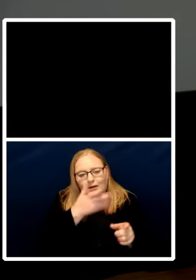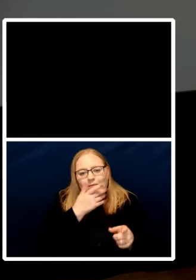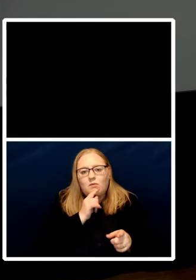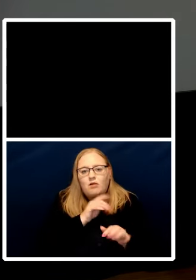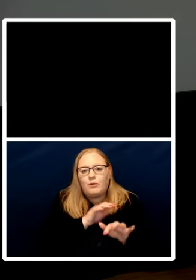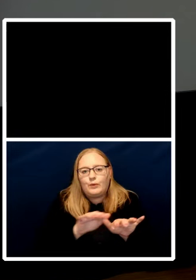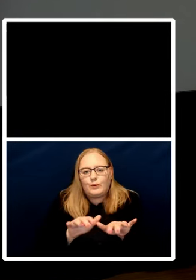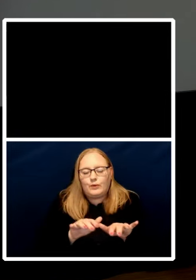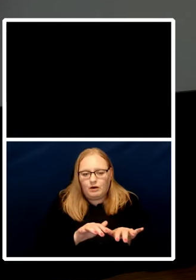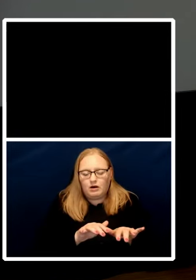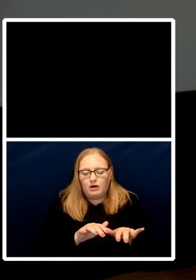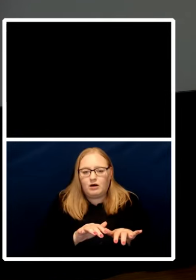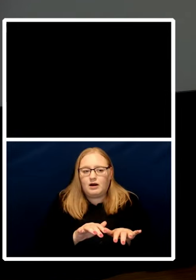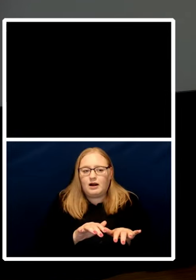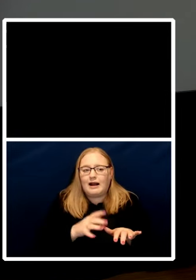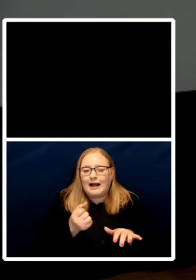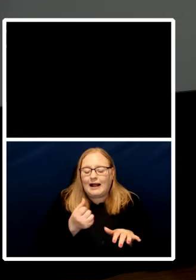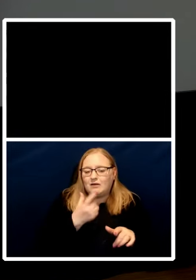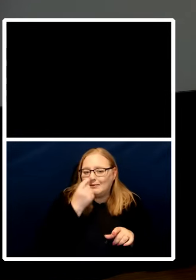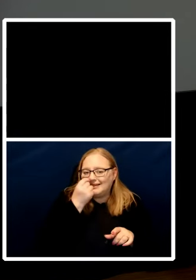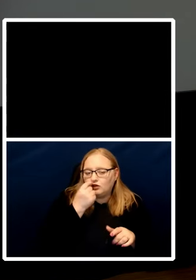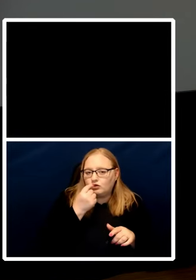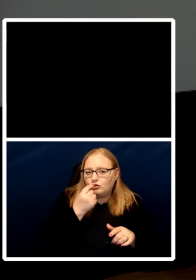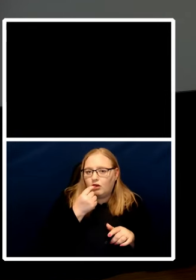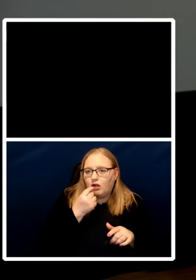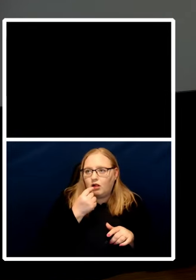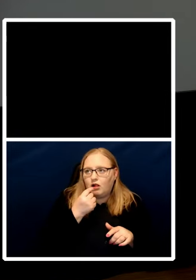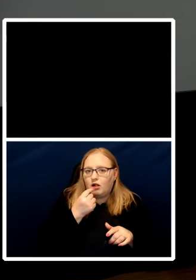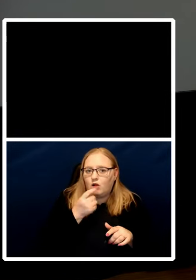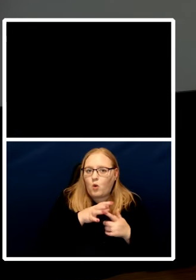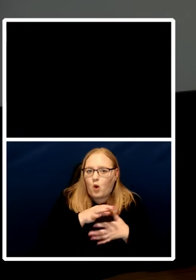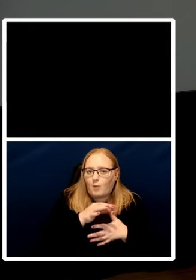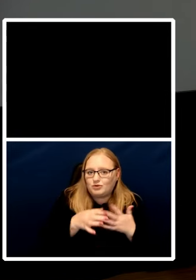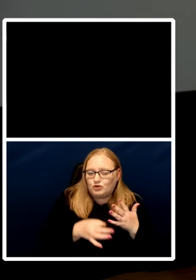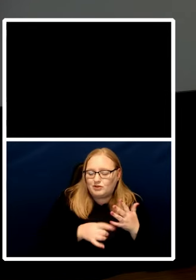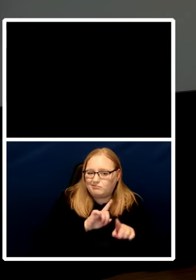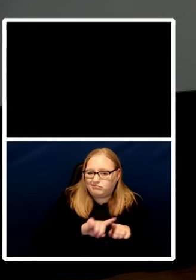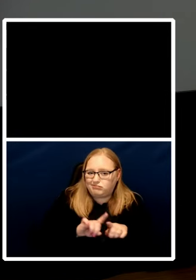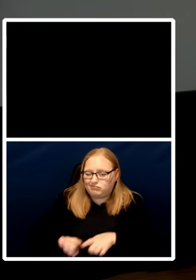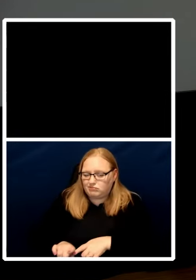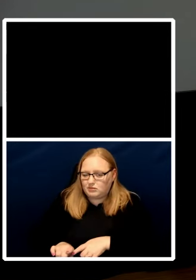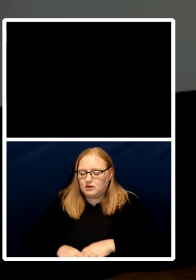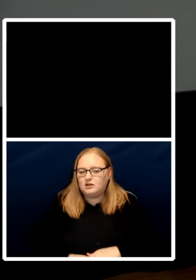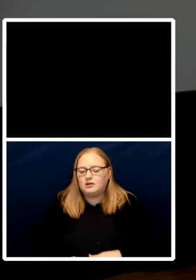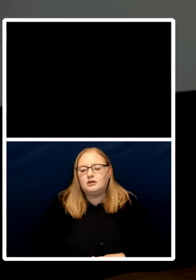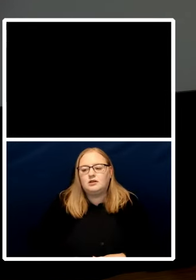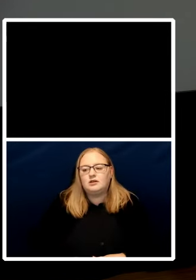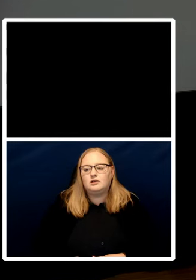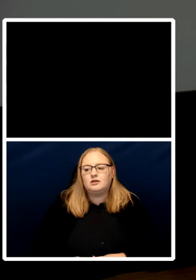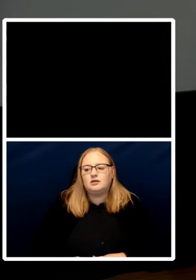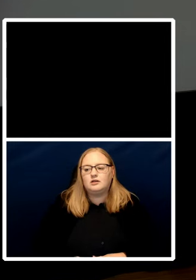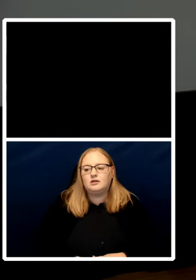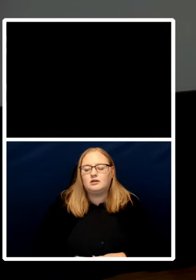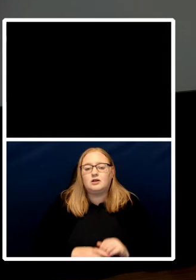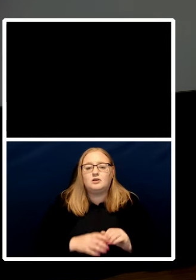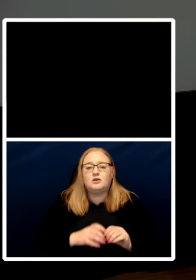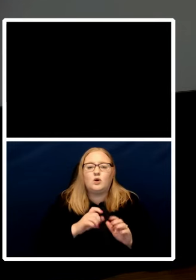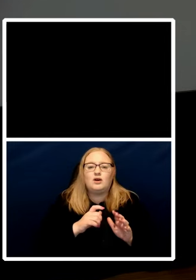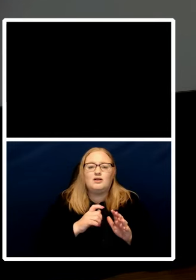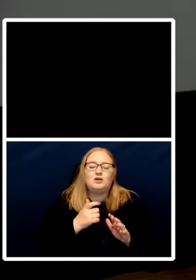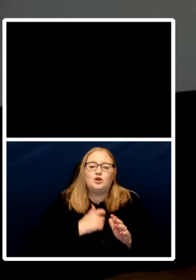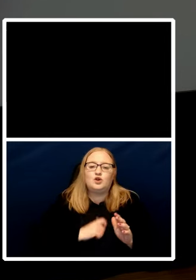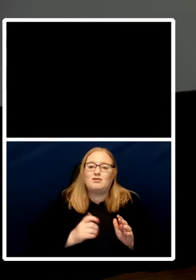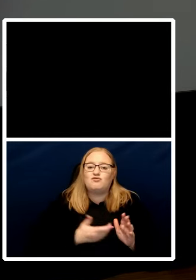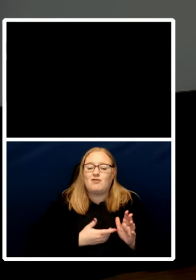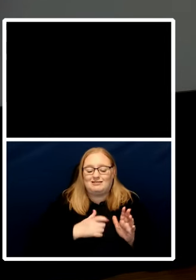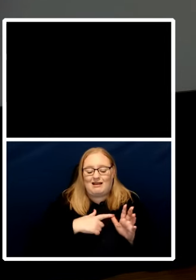if you if you would there is an argument that armed with section three of the human rights act you could arguably